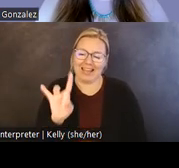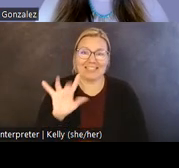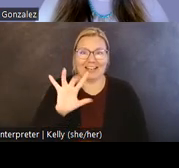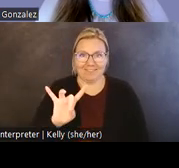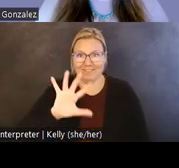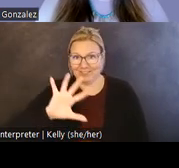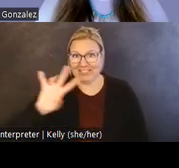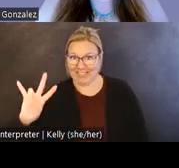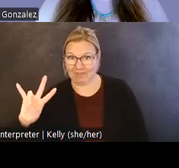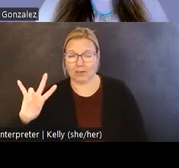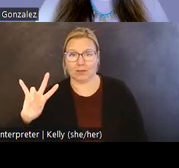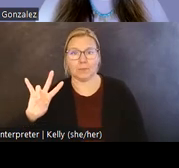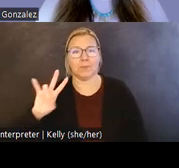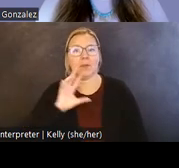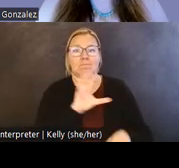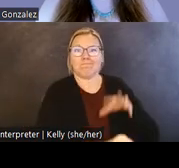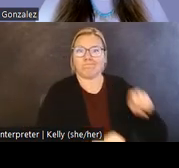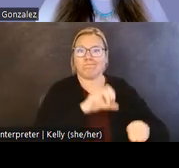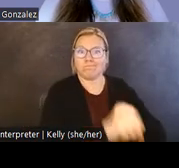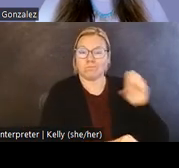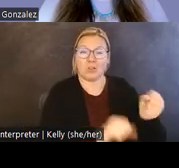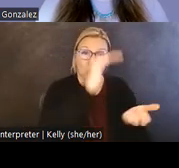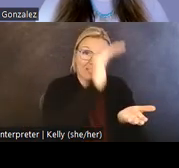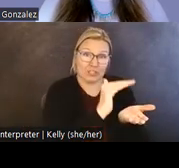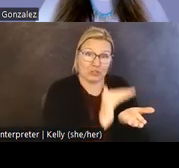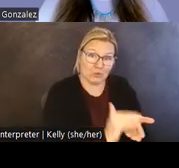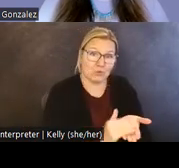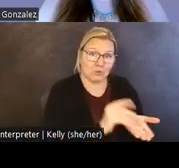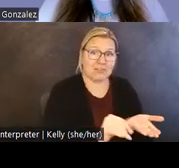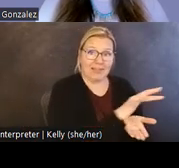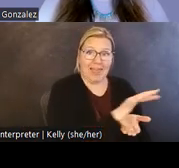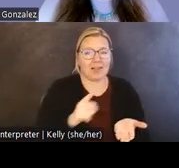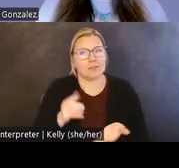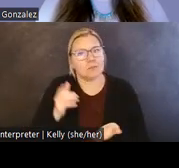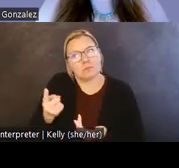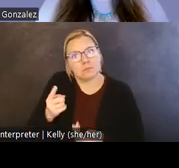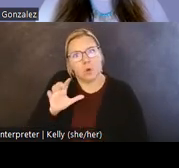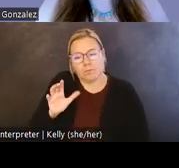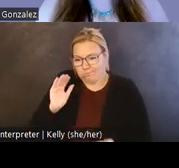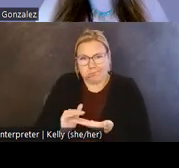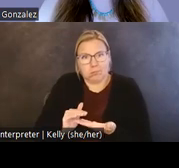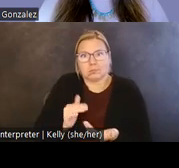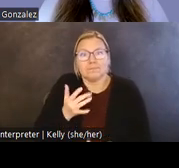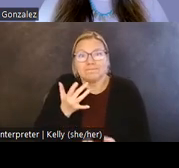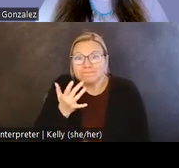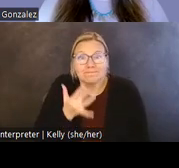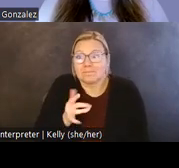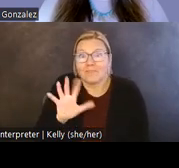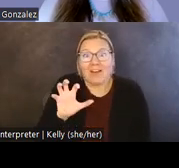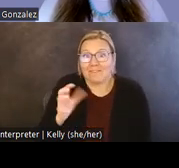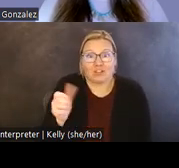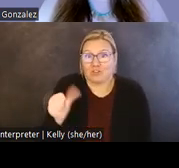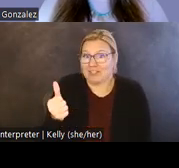Subsequent to repeated land grabs that reduced lands held in trust to only 510 acres, on August 13,